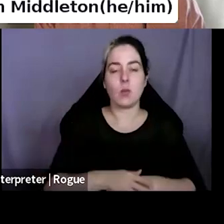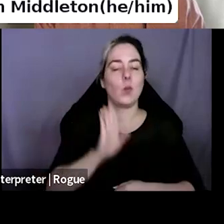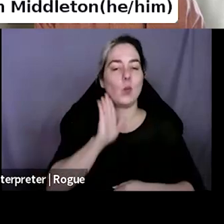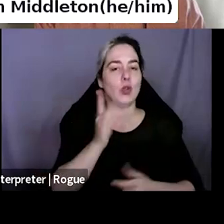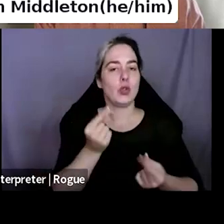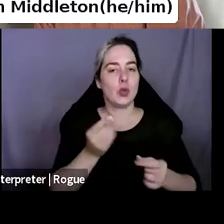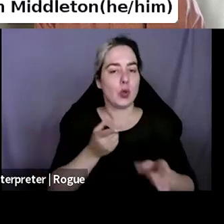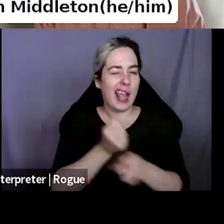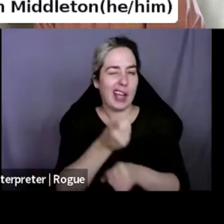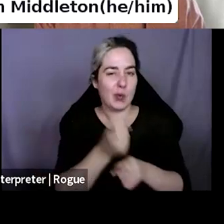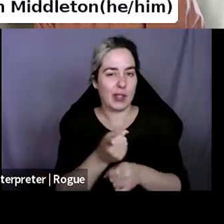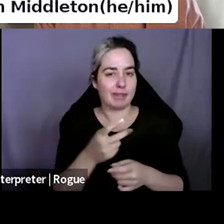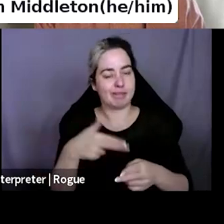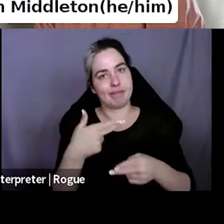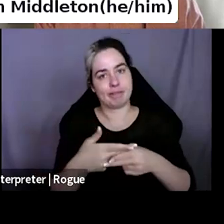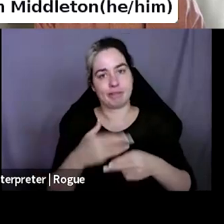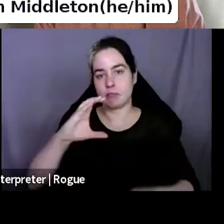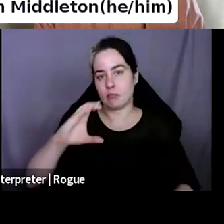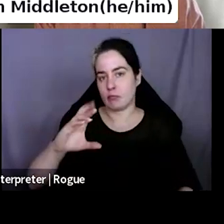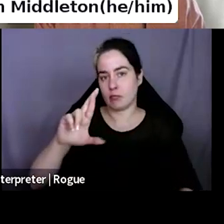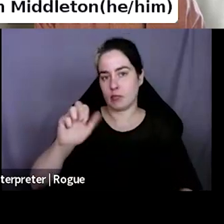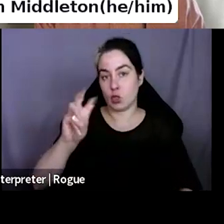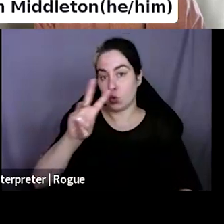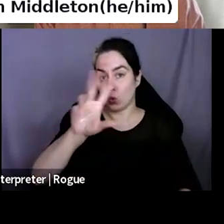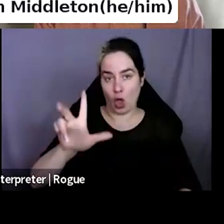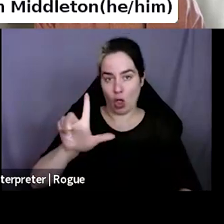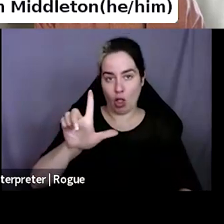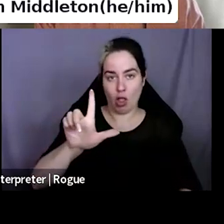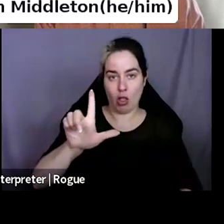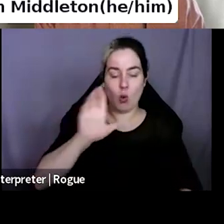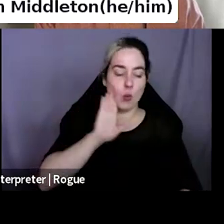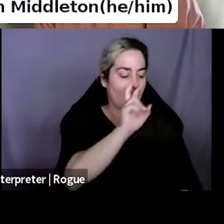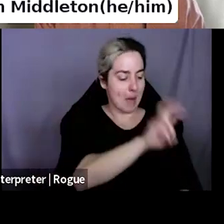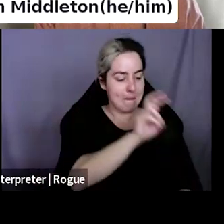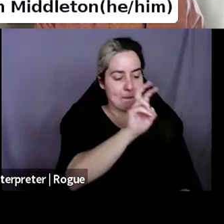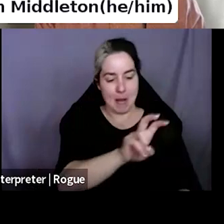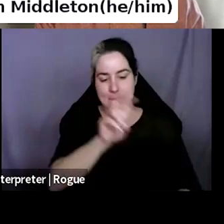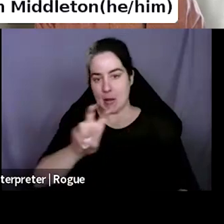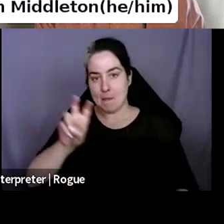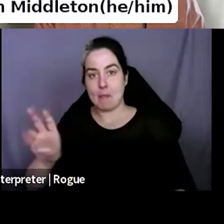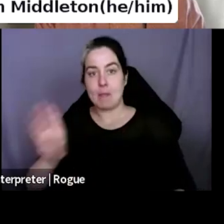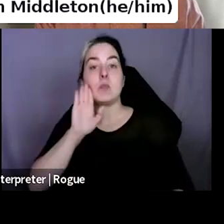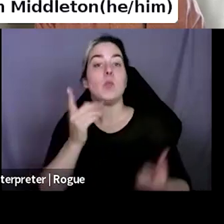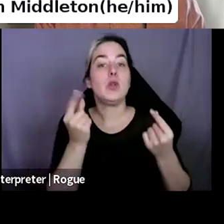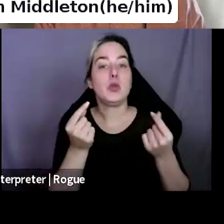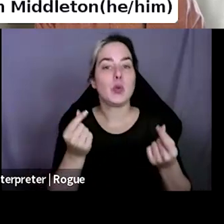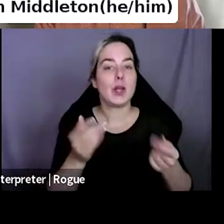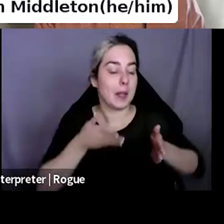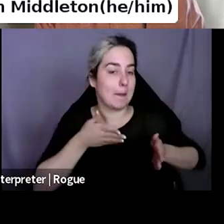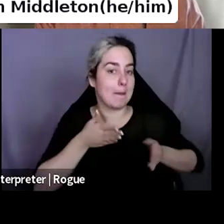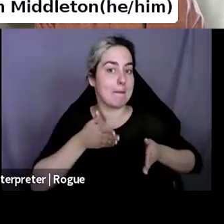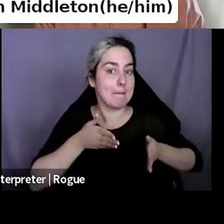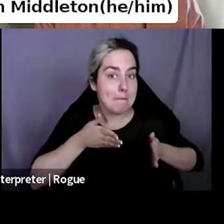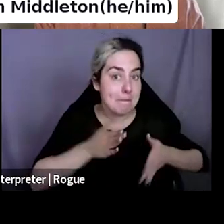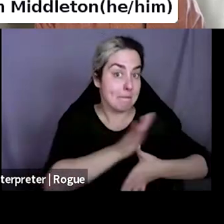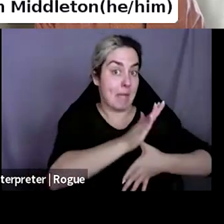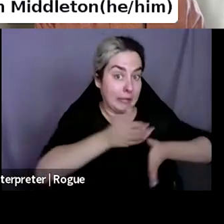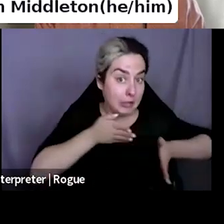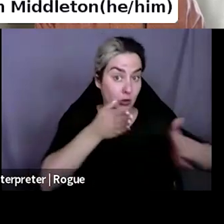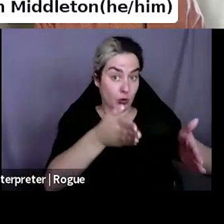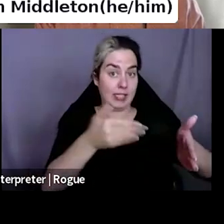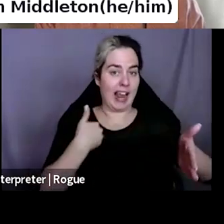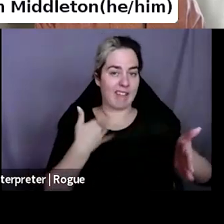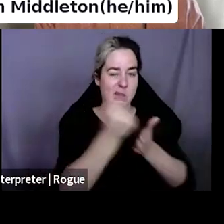crawl where people got a passport from our local main street association to visit the